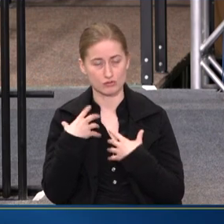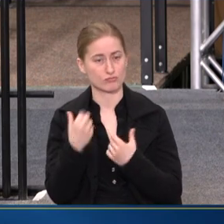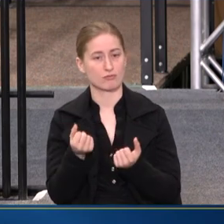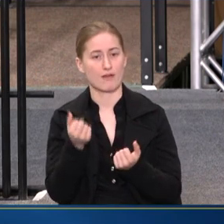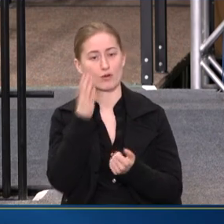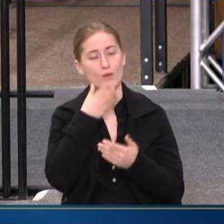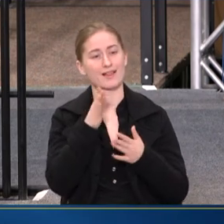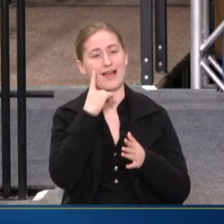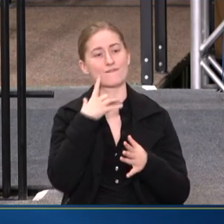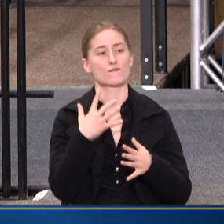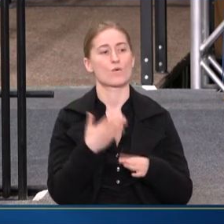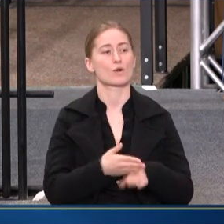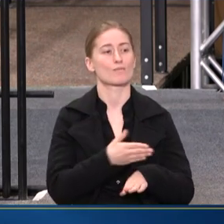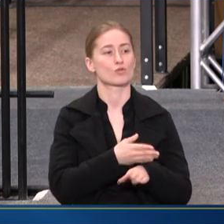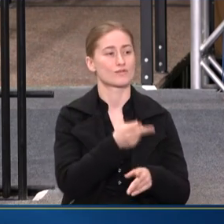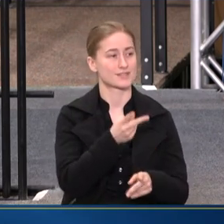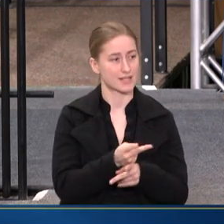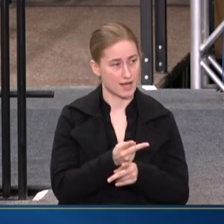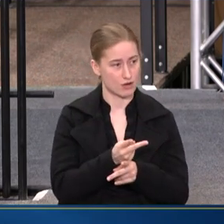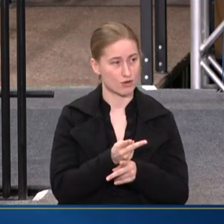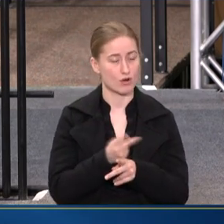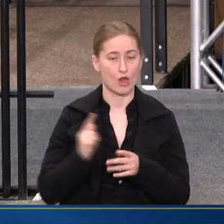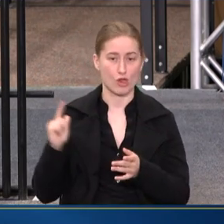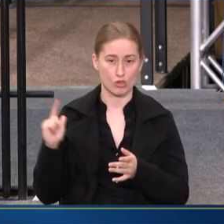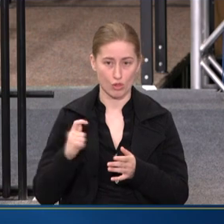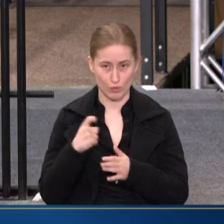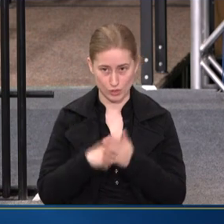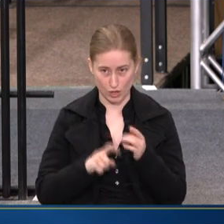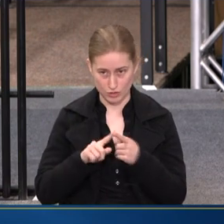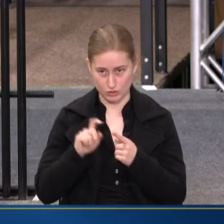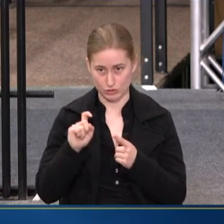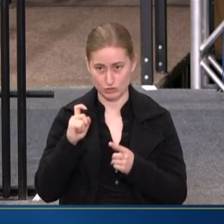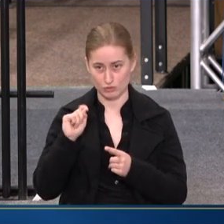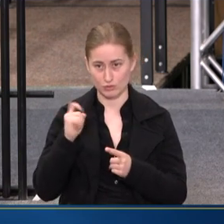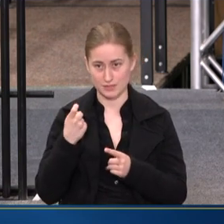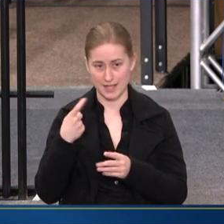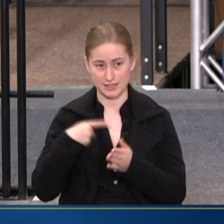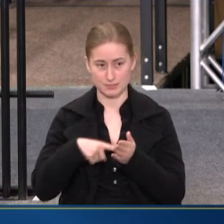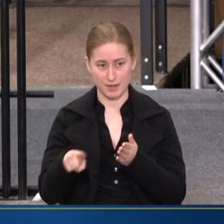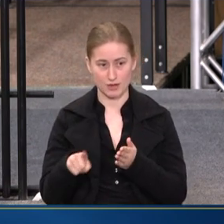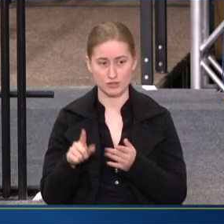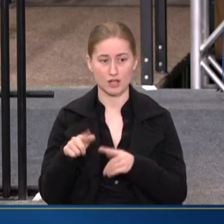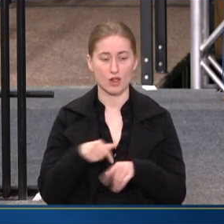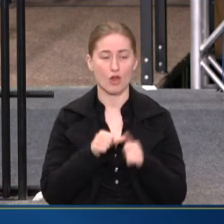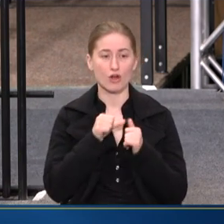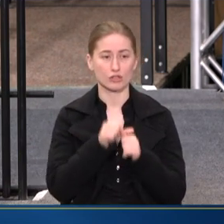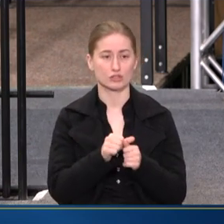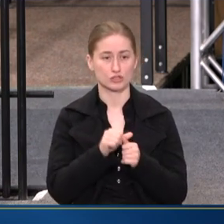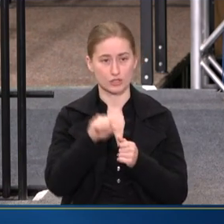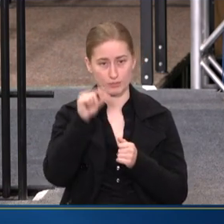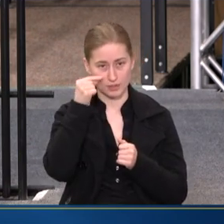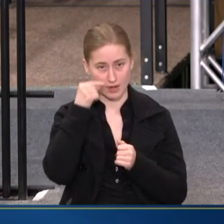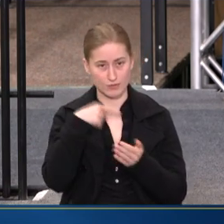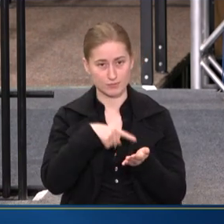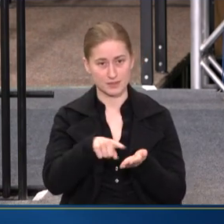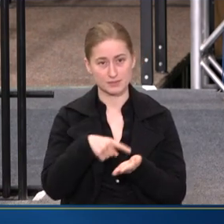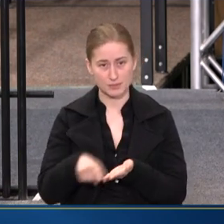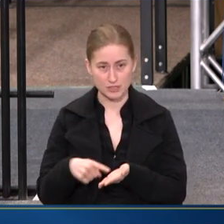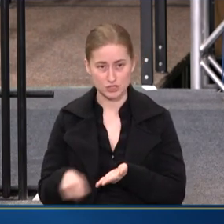allow for improved care, lower costs, to taxpayers, and long-term government expenditures,